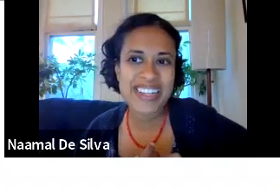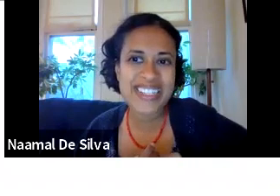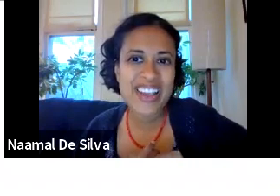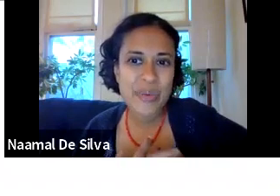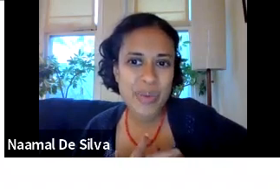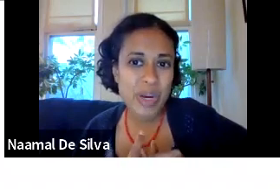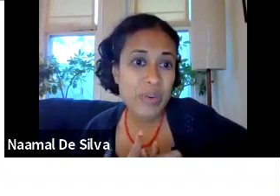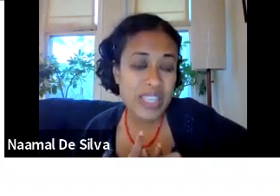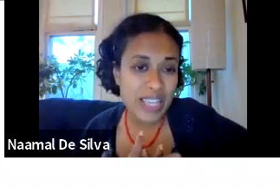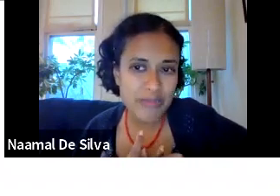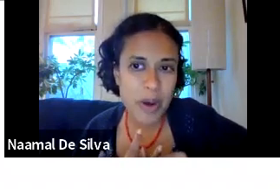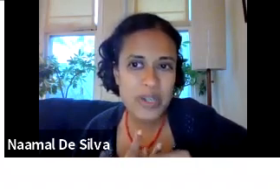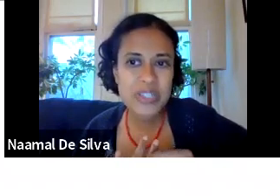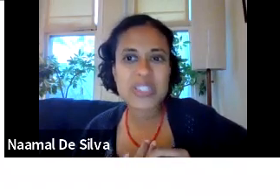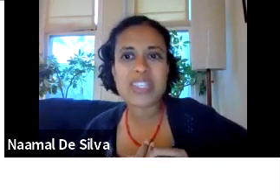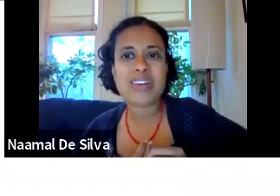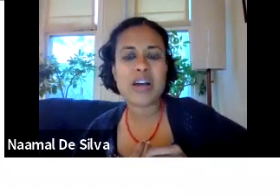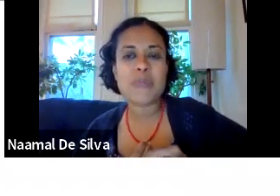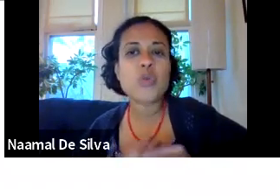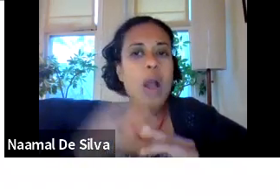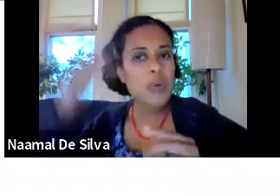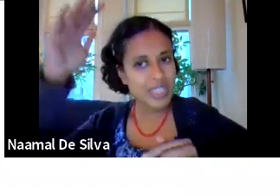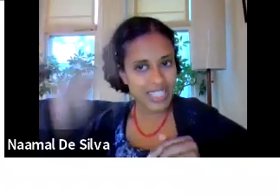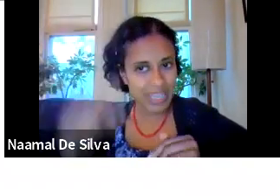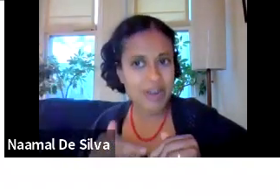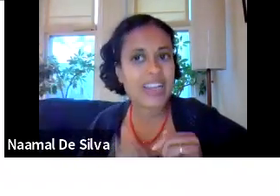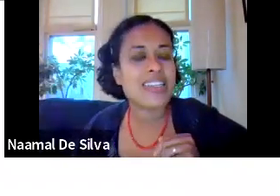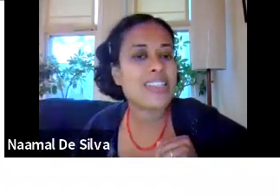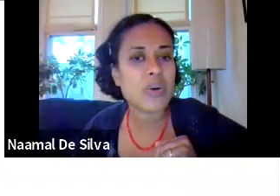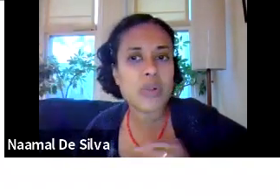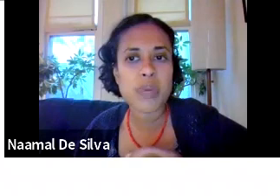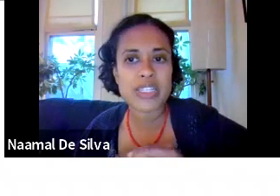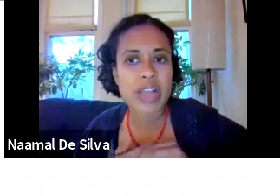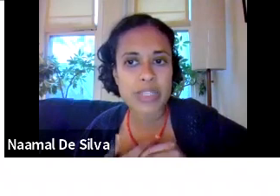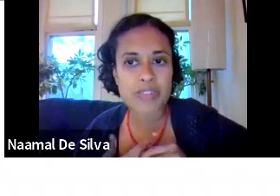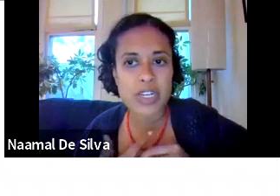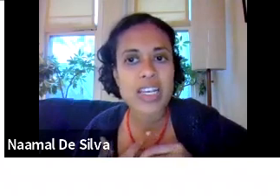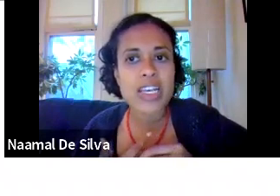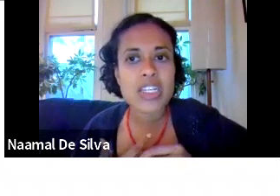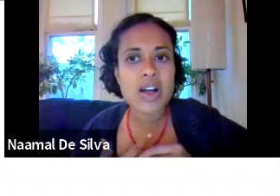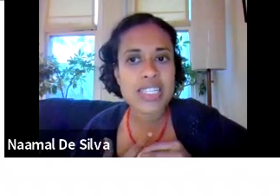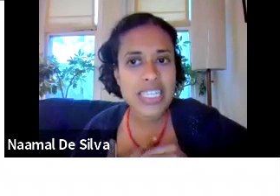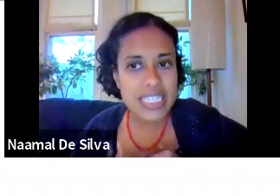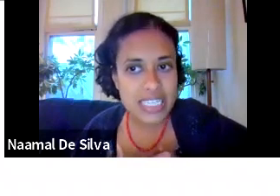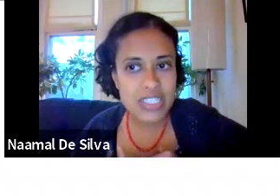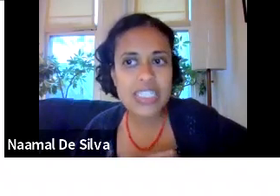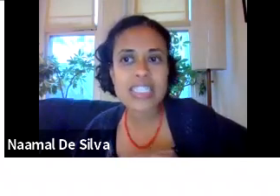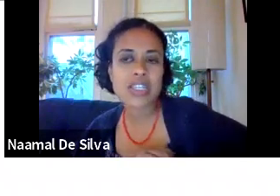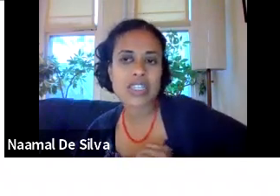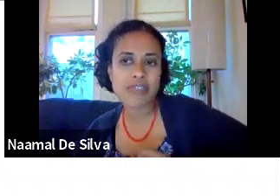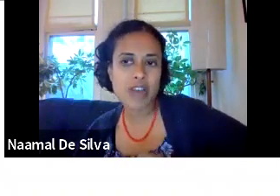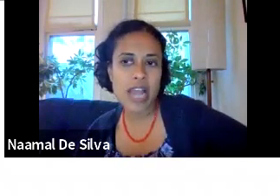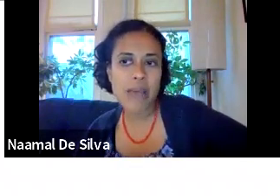across the Americas. We work with lots of partners throughout the Americas, the whole Western Hemisphere, to halt